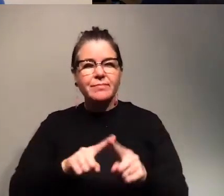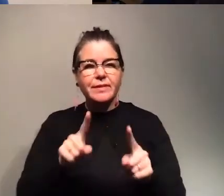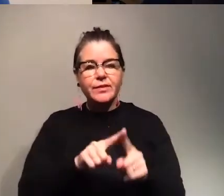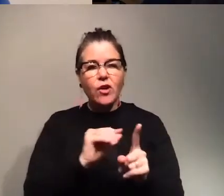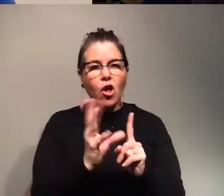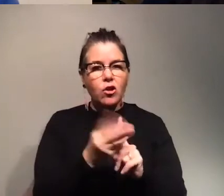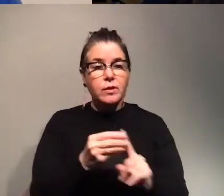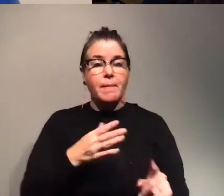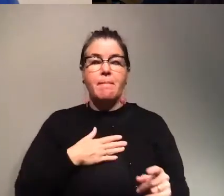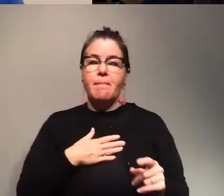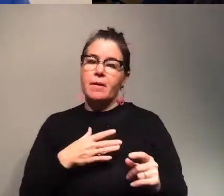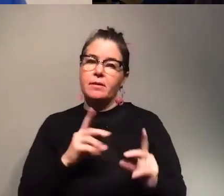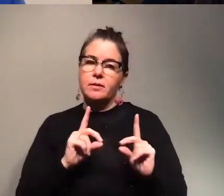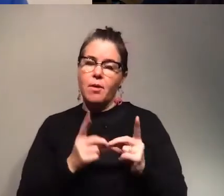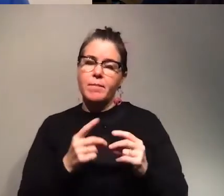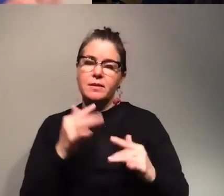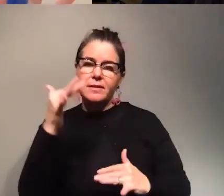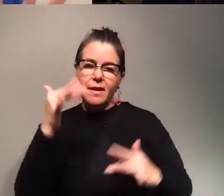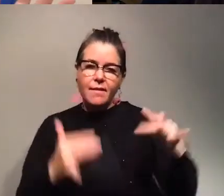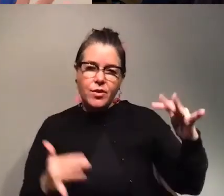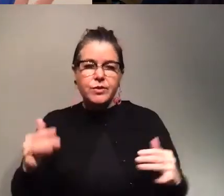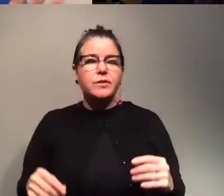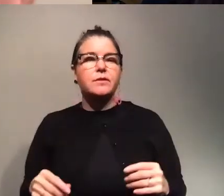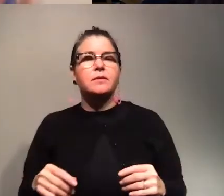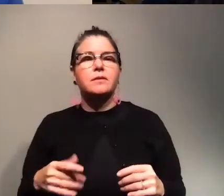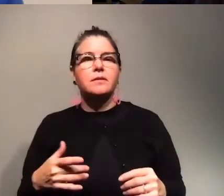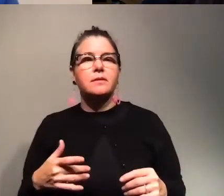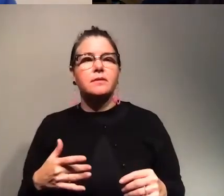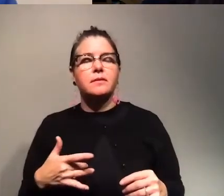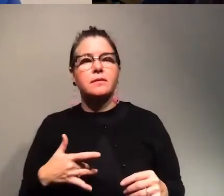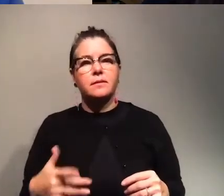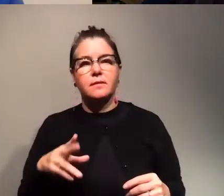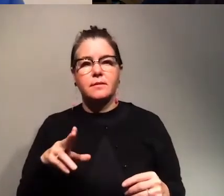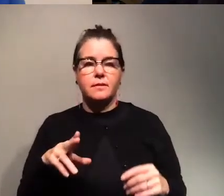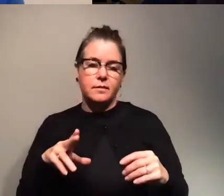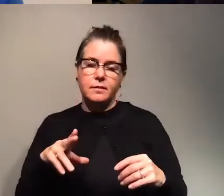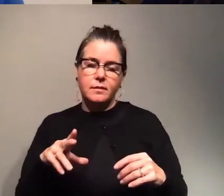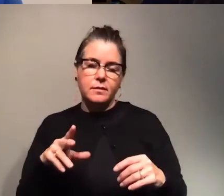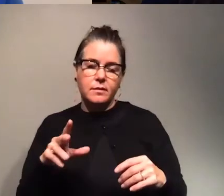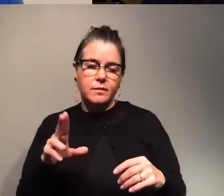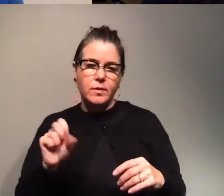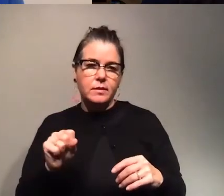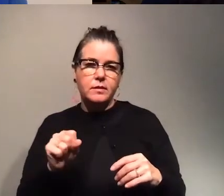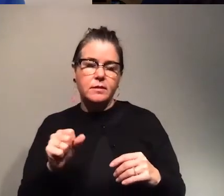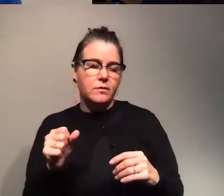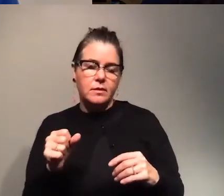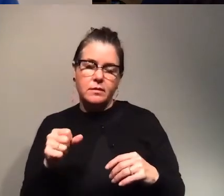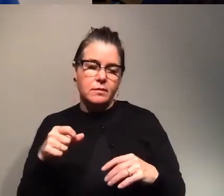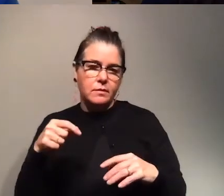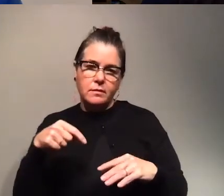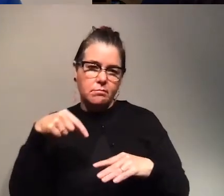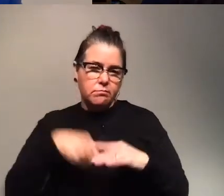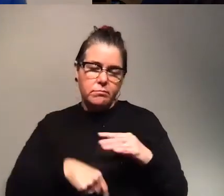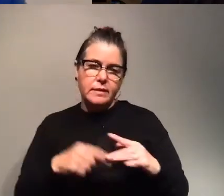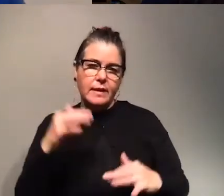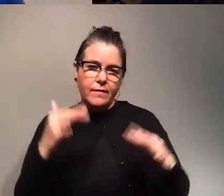department is very diverse and in general uas is so rich in diversity i have found great people around